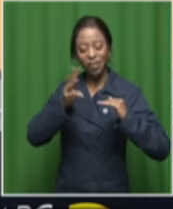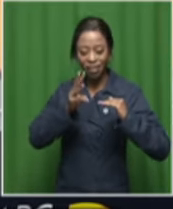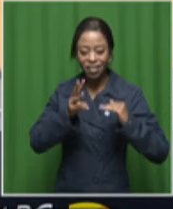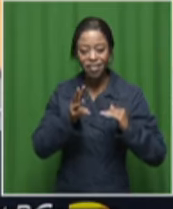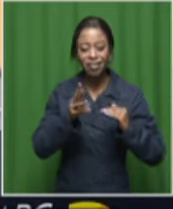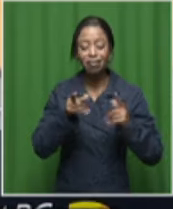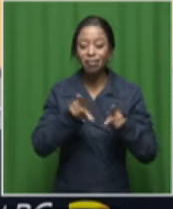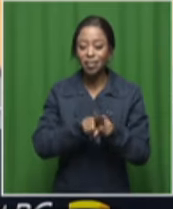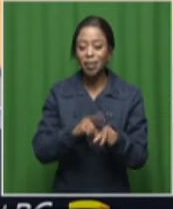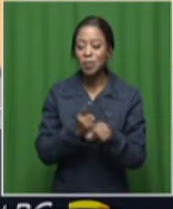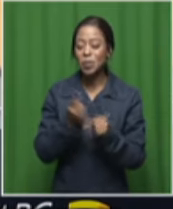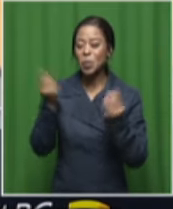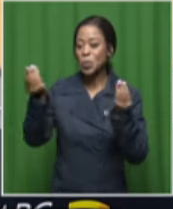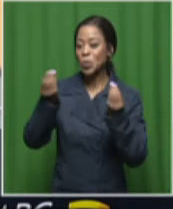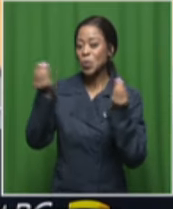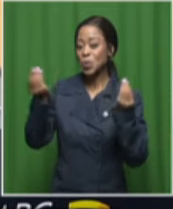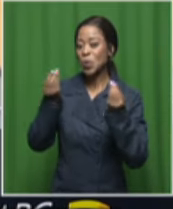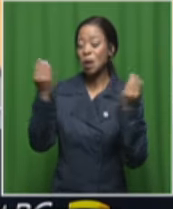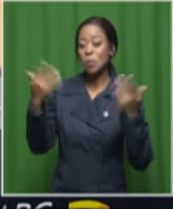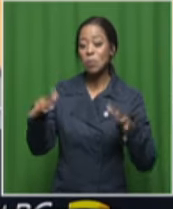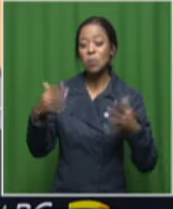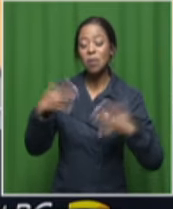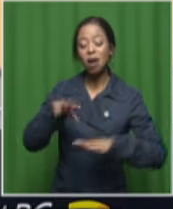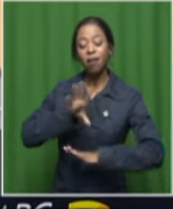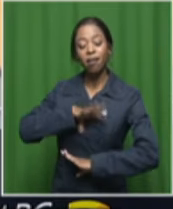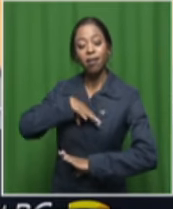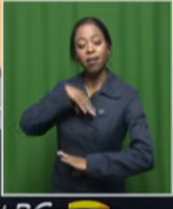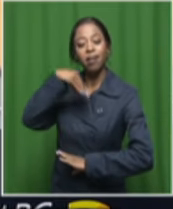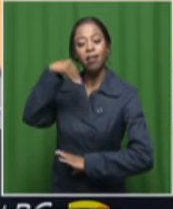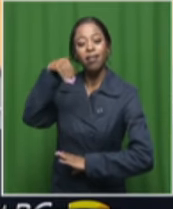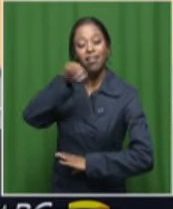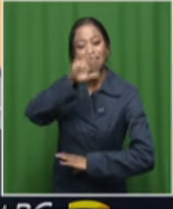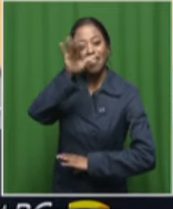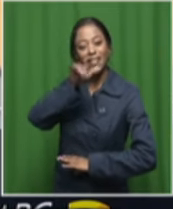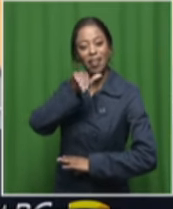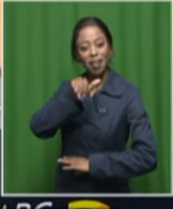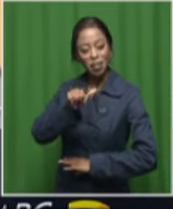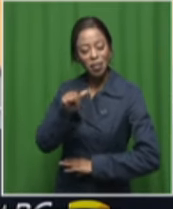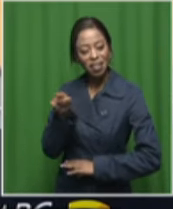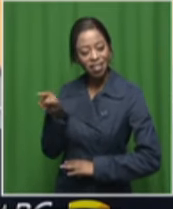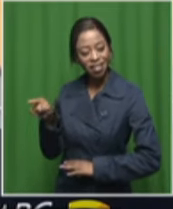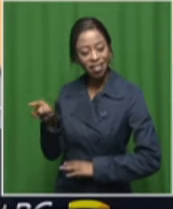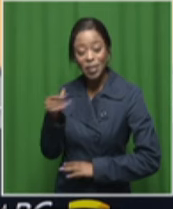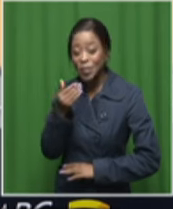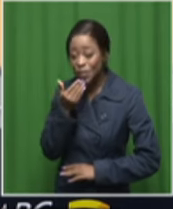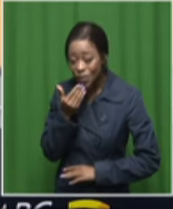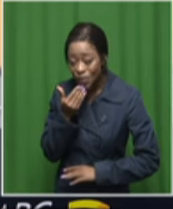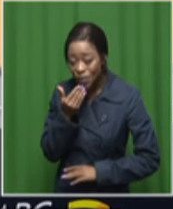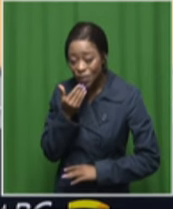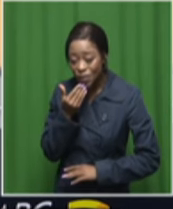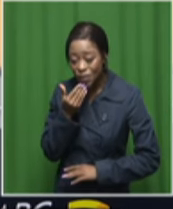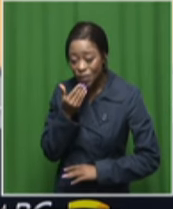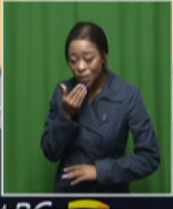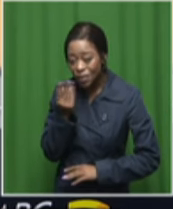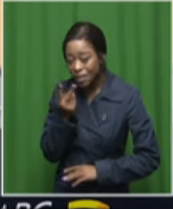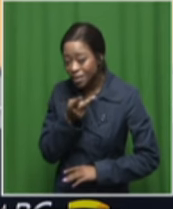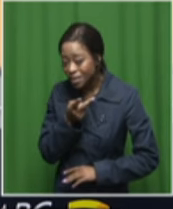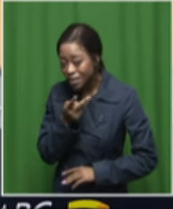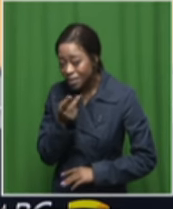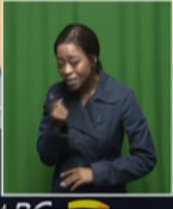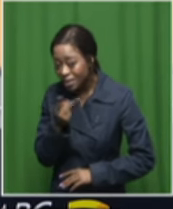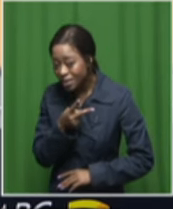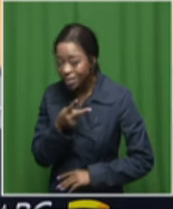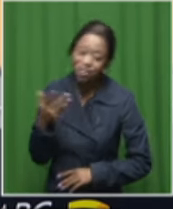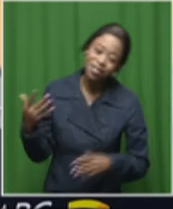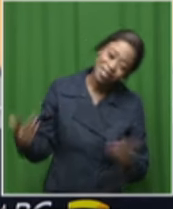and known as the enigmatic spirit of African soul. Can you guess who it is? Two seconds. One,